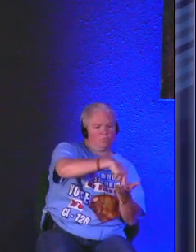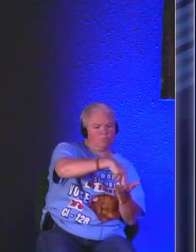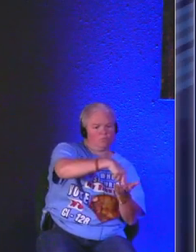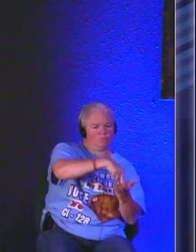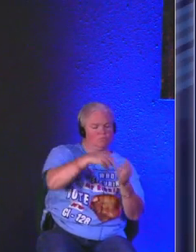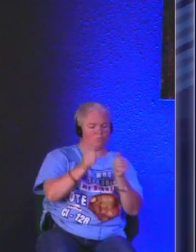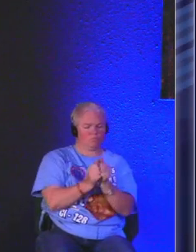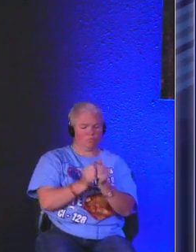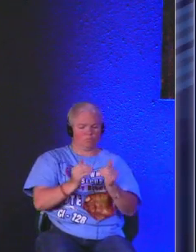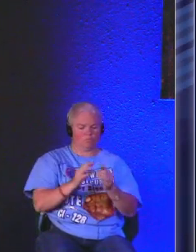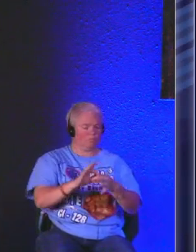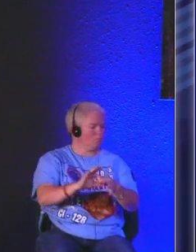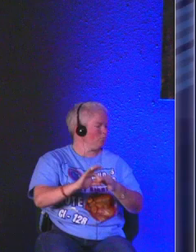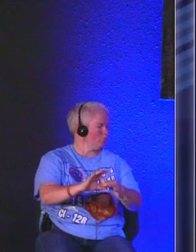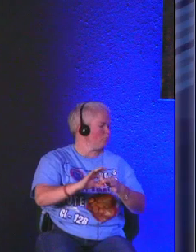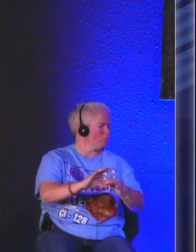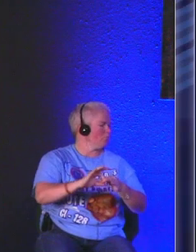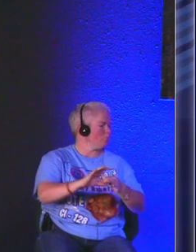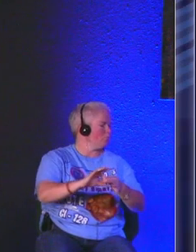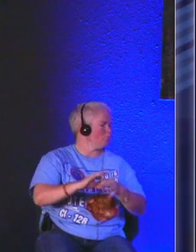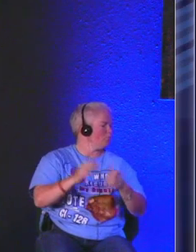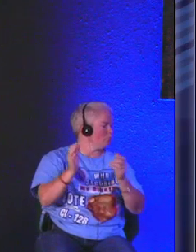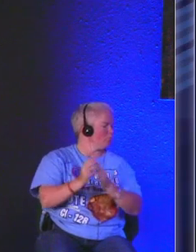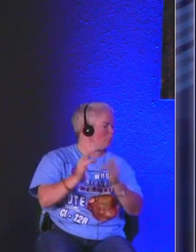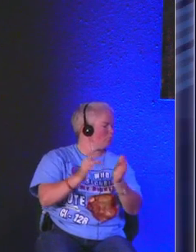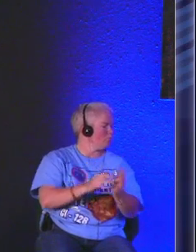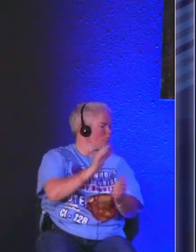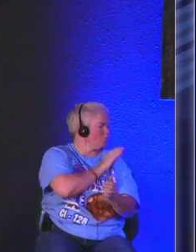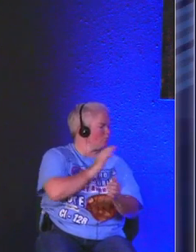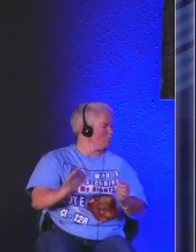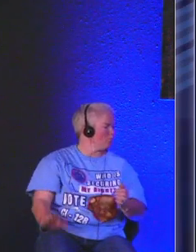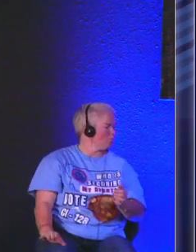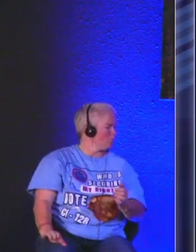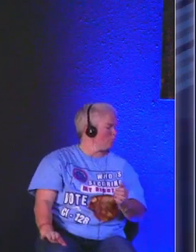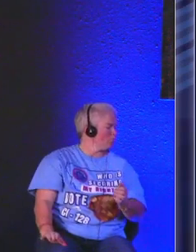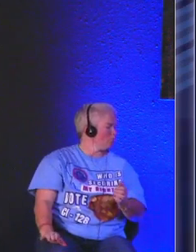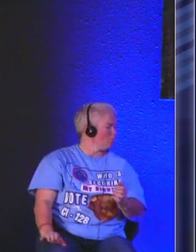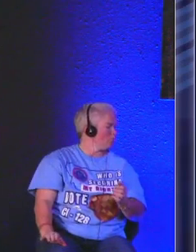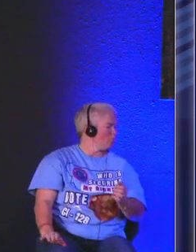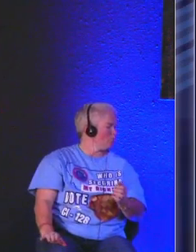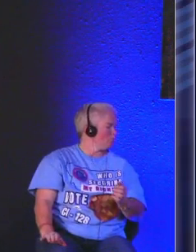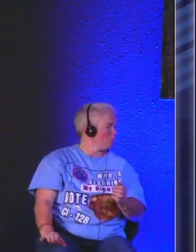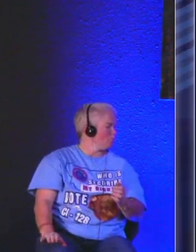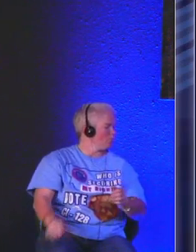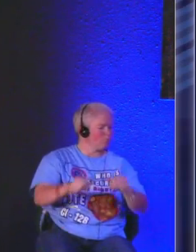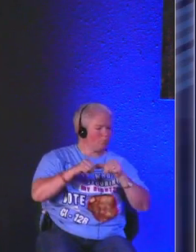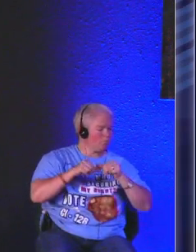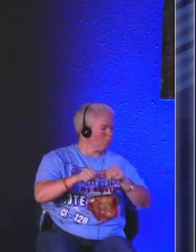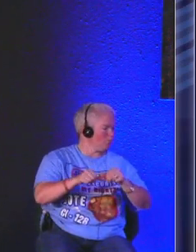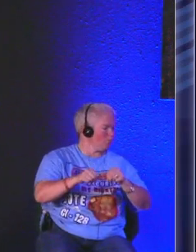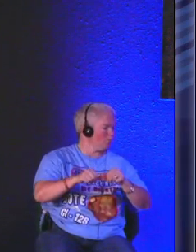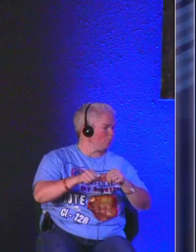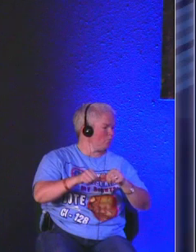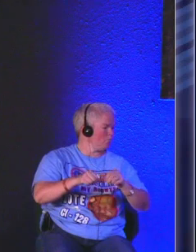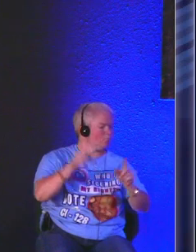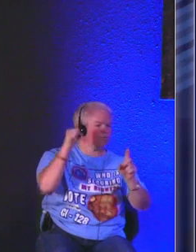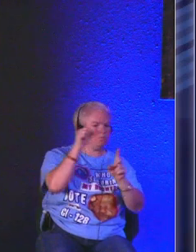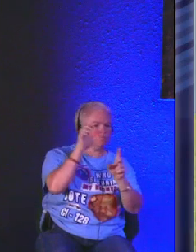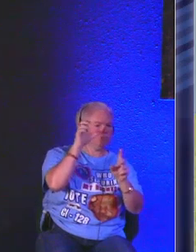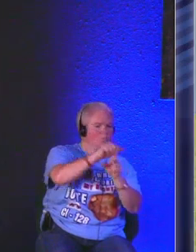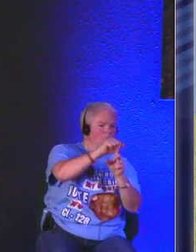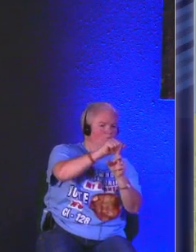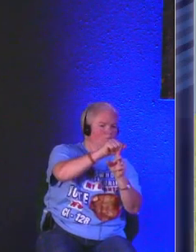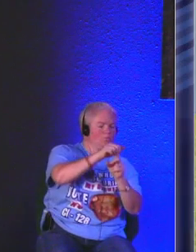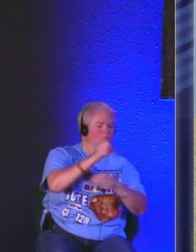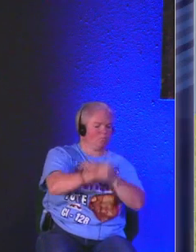within our relationship with Jesus Christ the constant attack and the struggle that